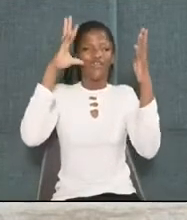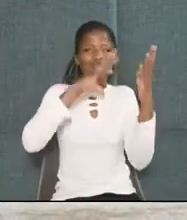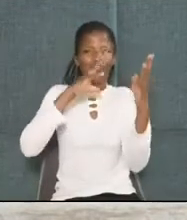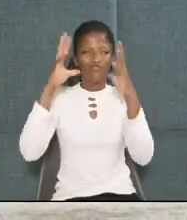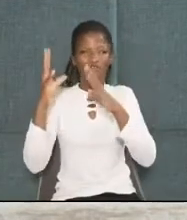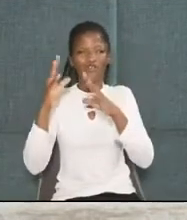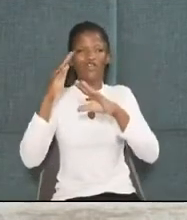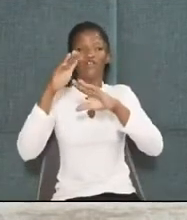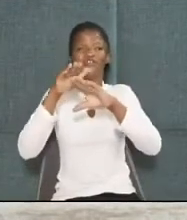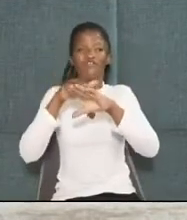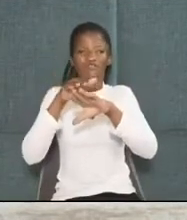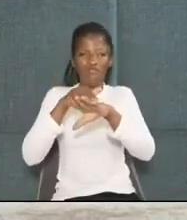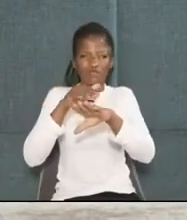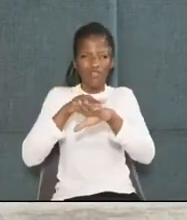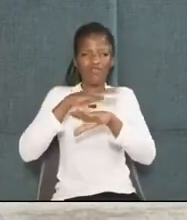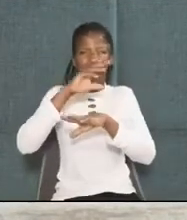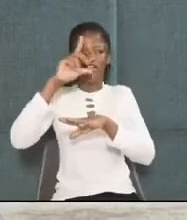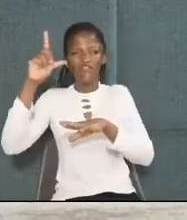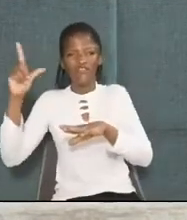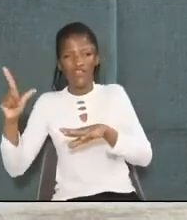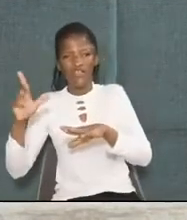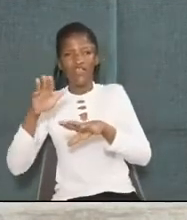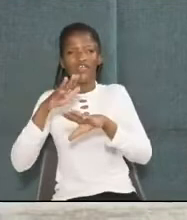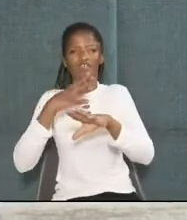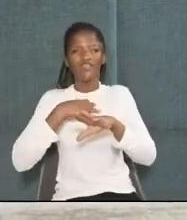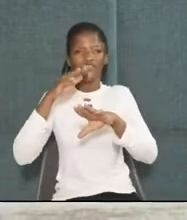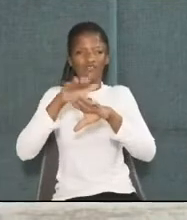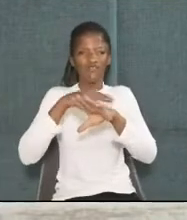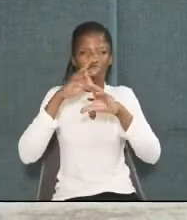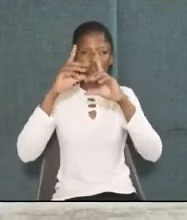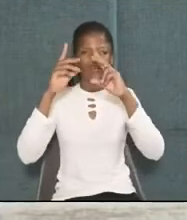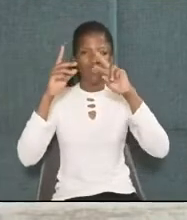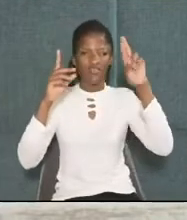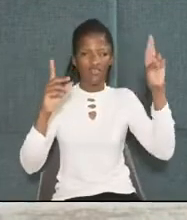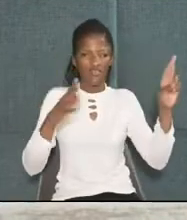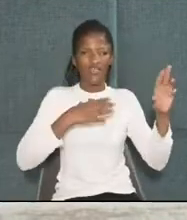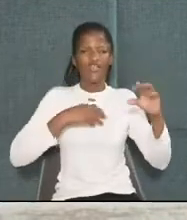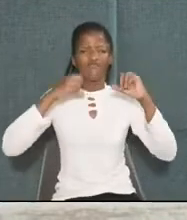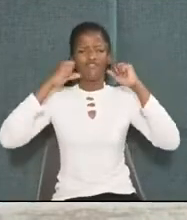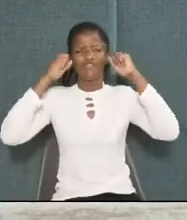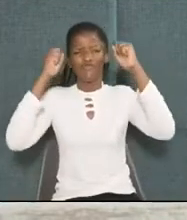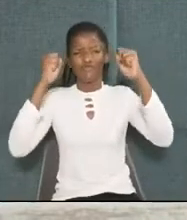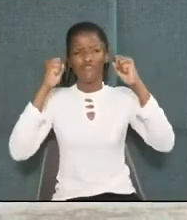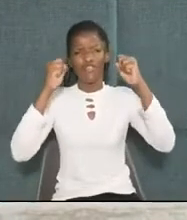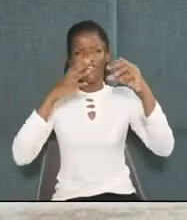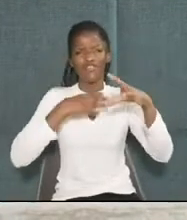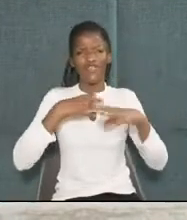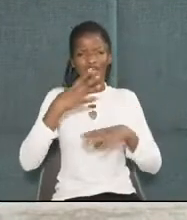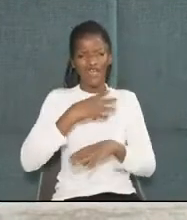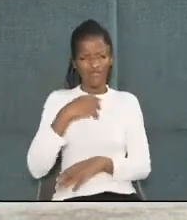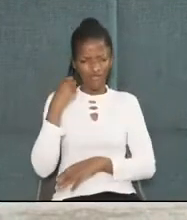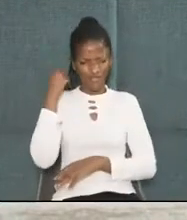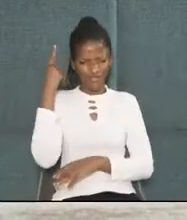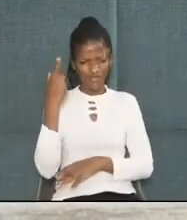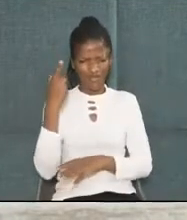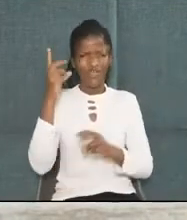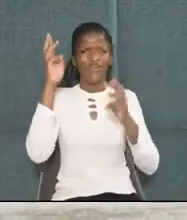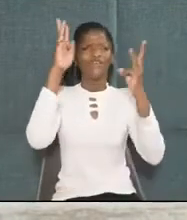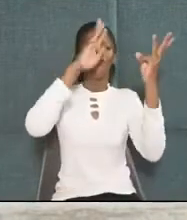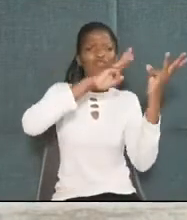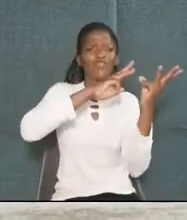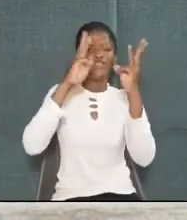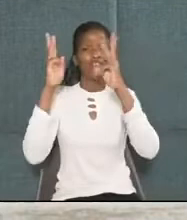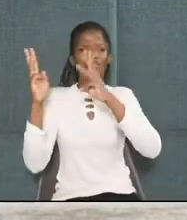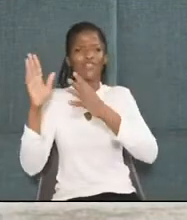slowly to the left and slowly to the right. Then strongly, then mightily. Then you realize that the weather suddenly